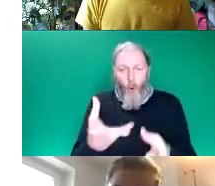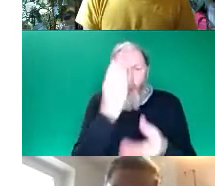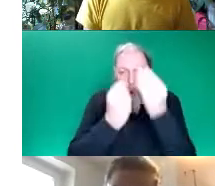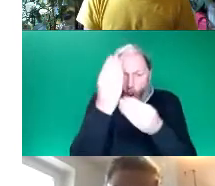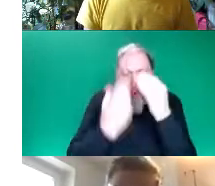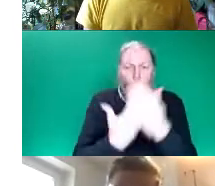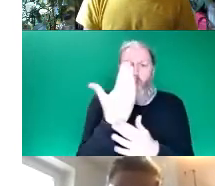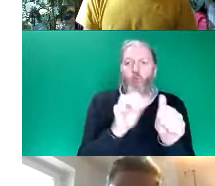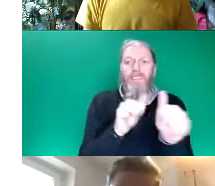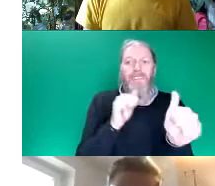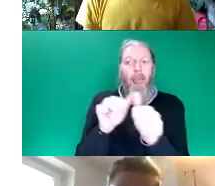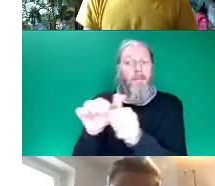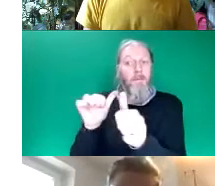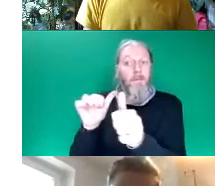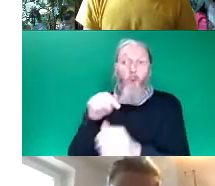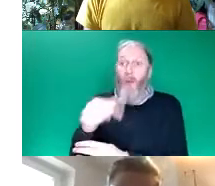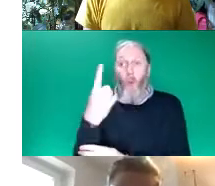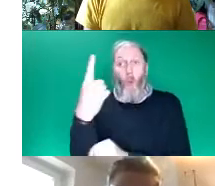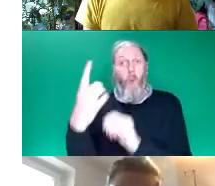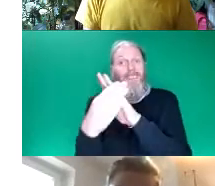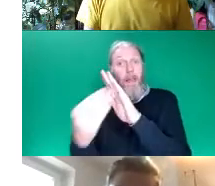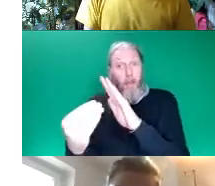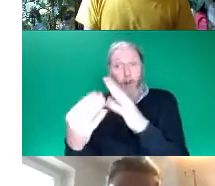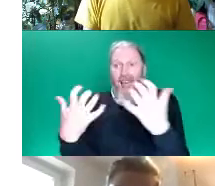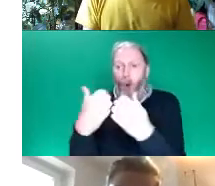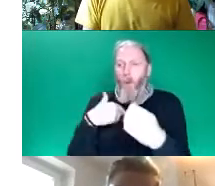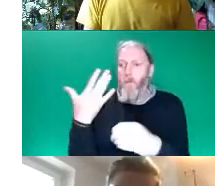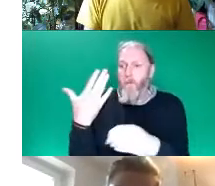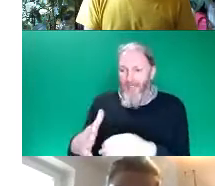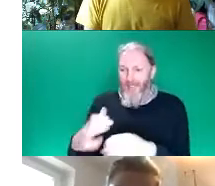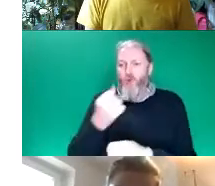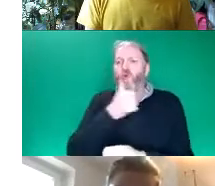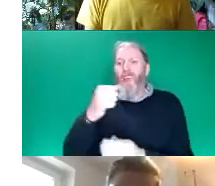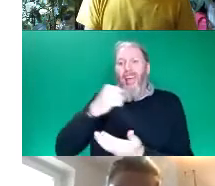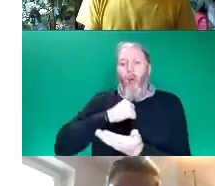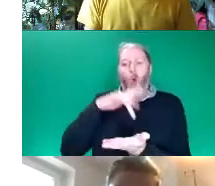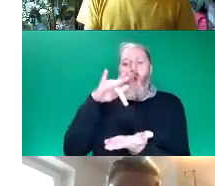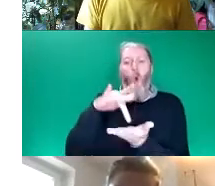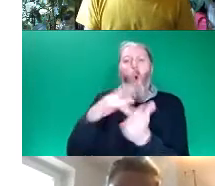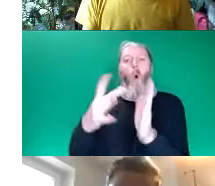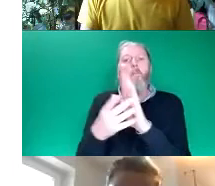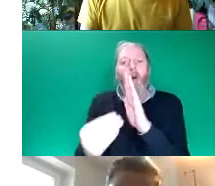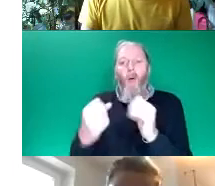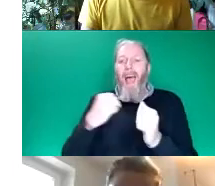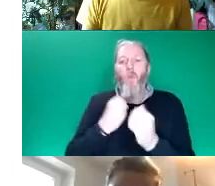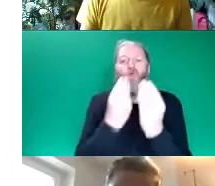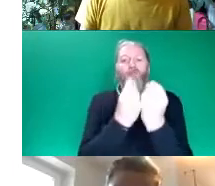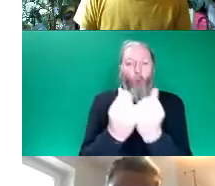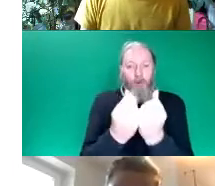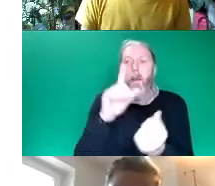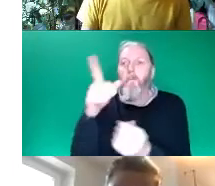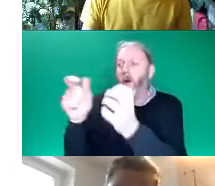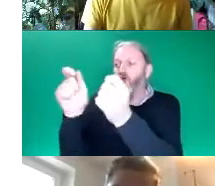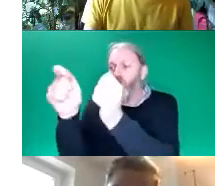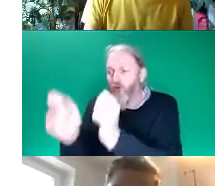example of the way in which the partners were able to take the core model and resources and make them work for the communities that they were